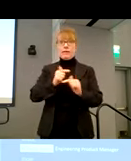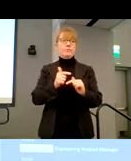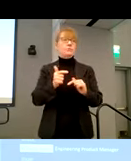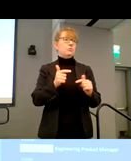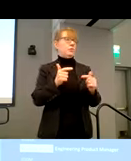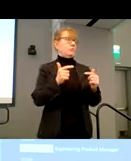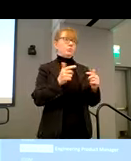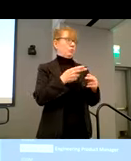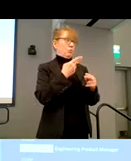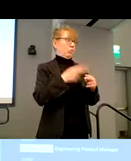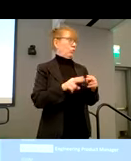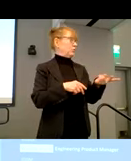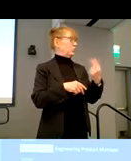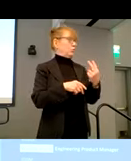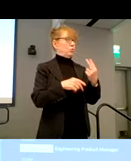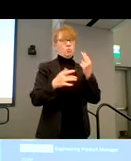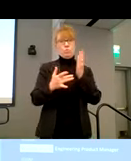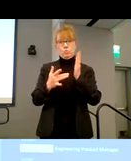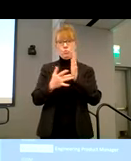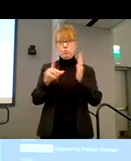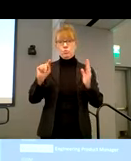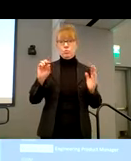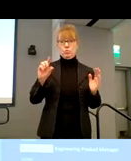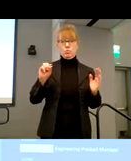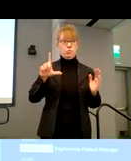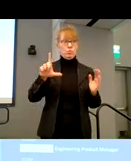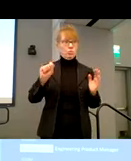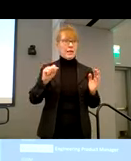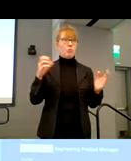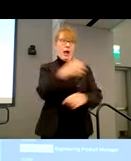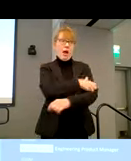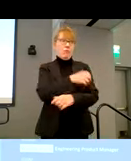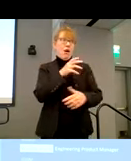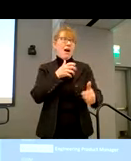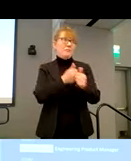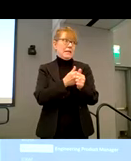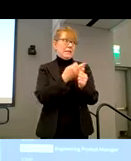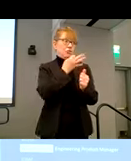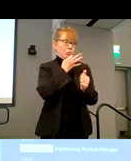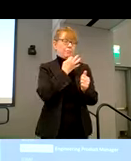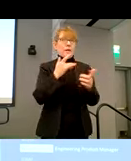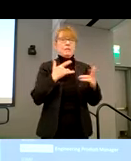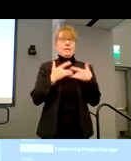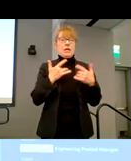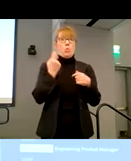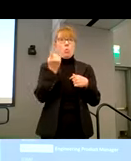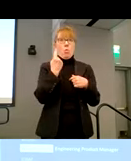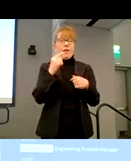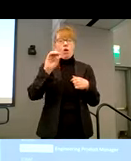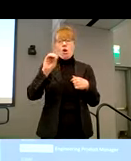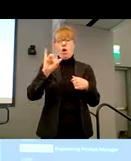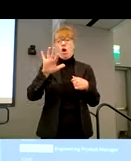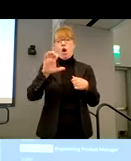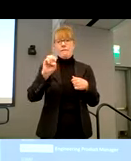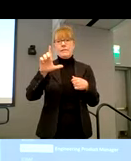to give two quick, um, tools that are really, really powerful that are getting updated soon, which I'm really excited about. One of them is Office Lens. This is